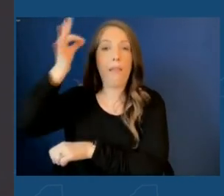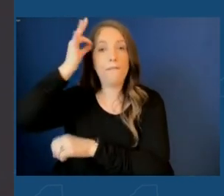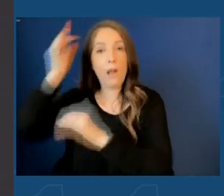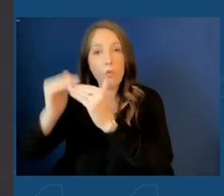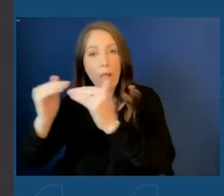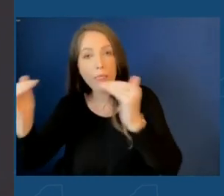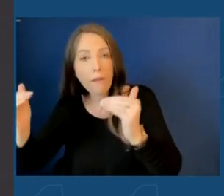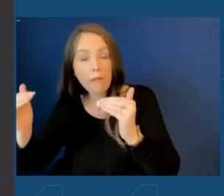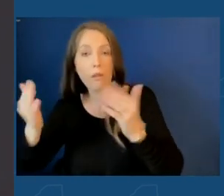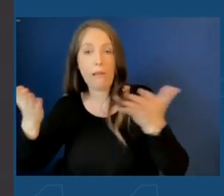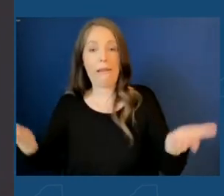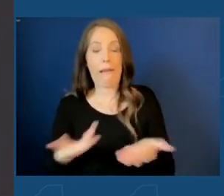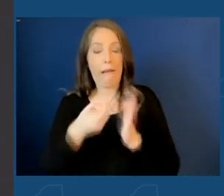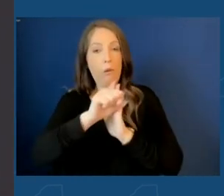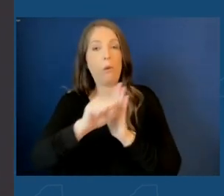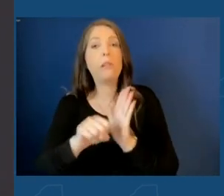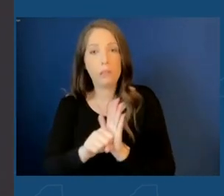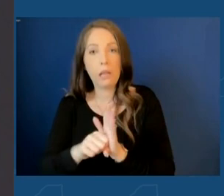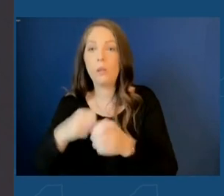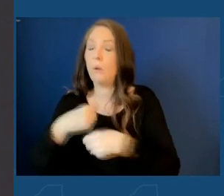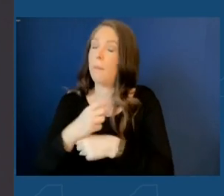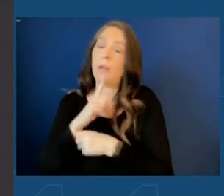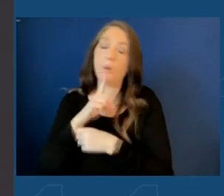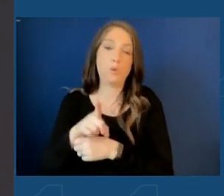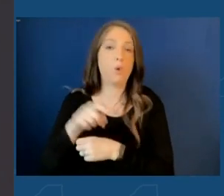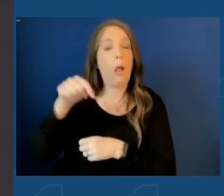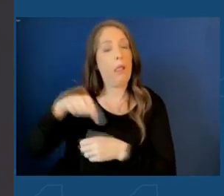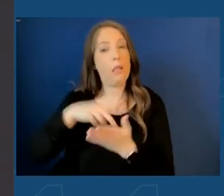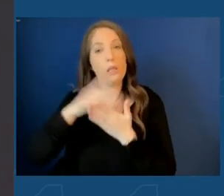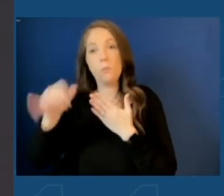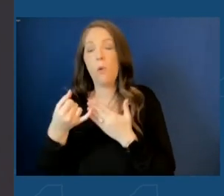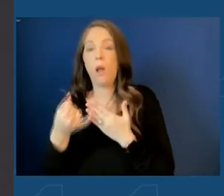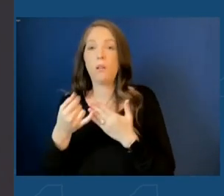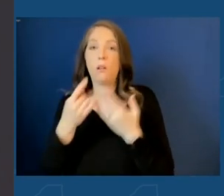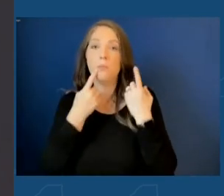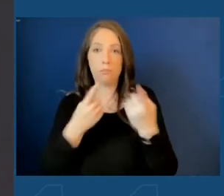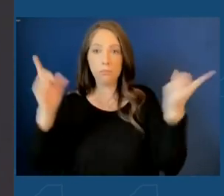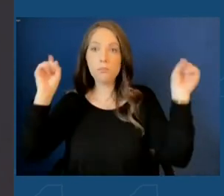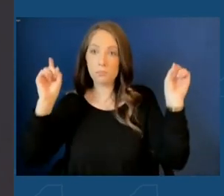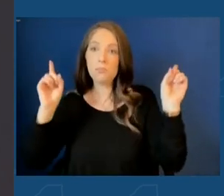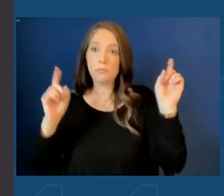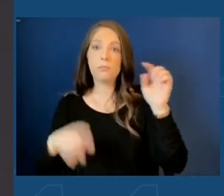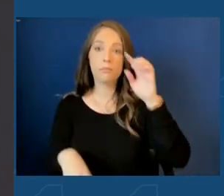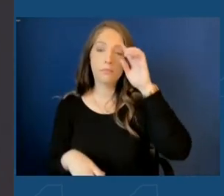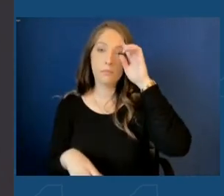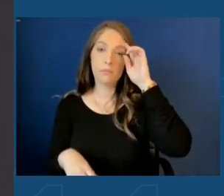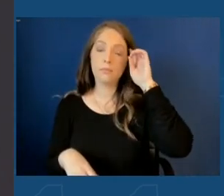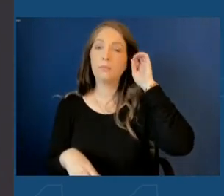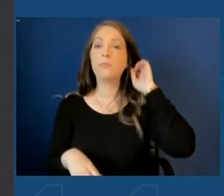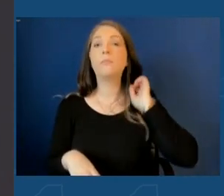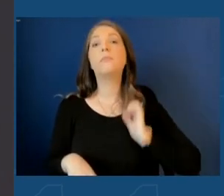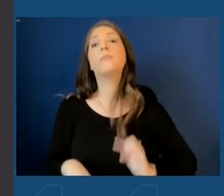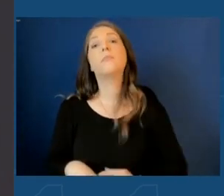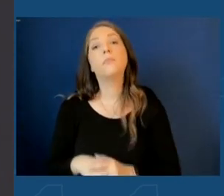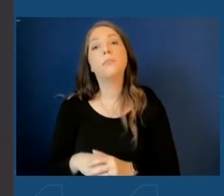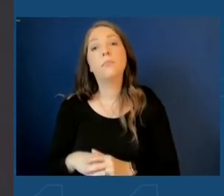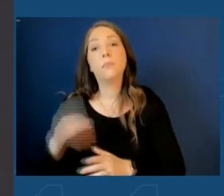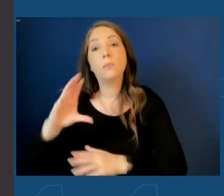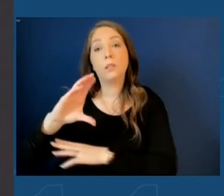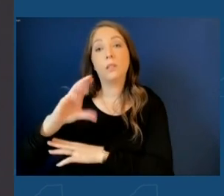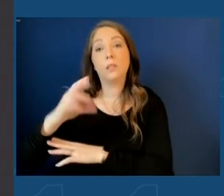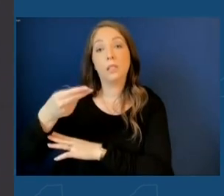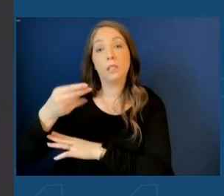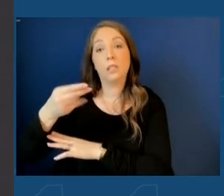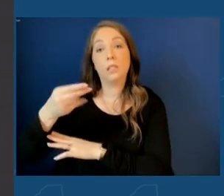and here in the state to ensure that this project would become a reality. without the passage of chips